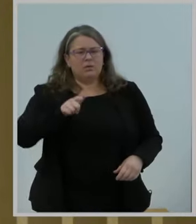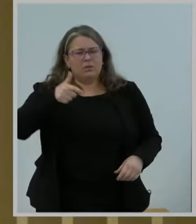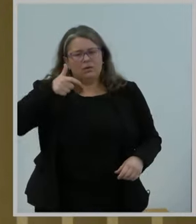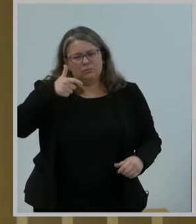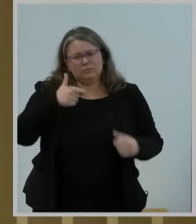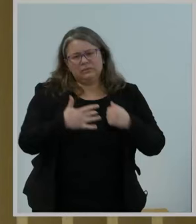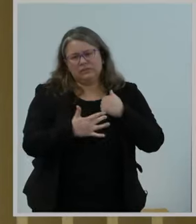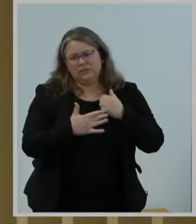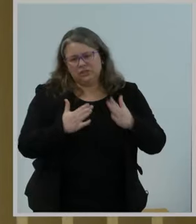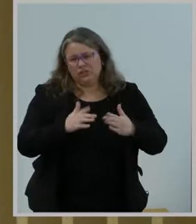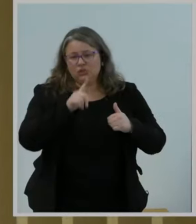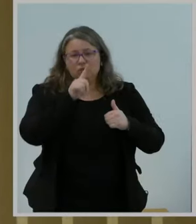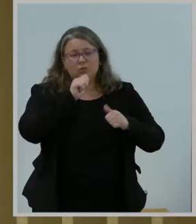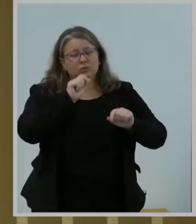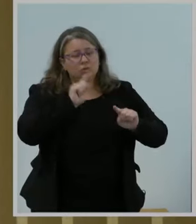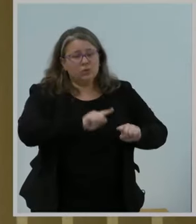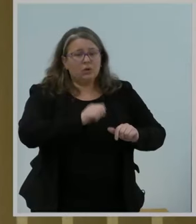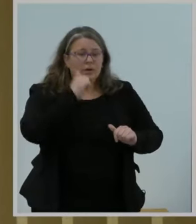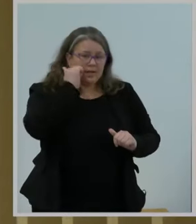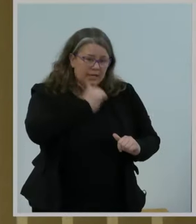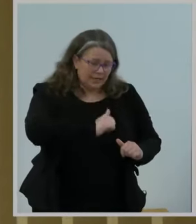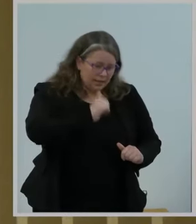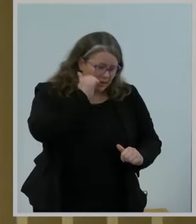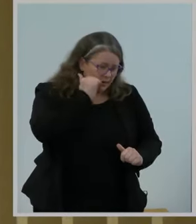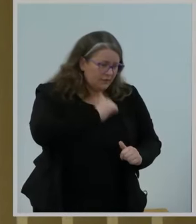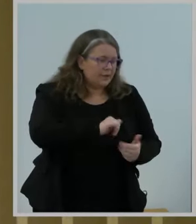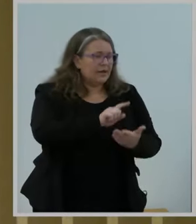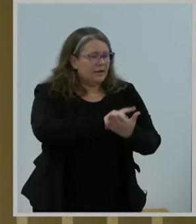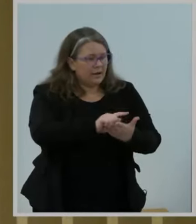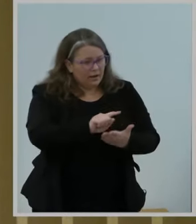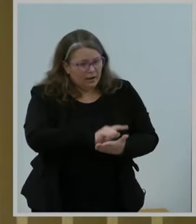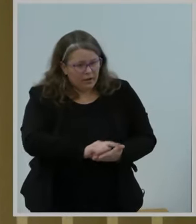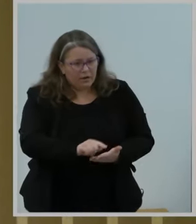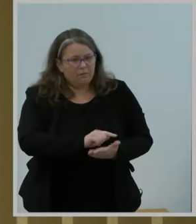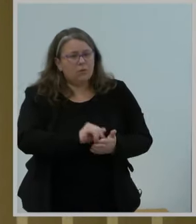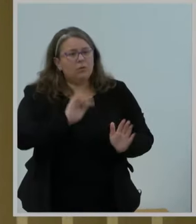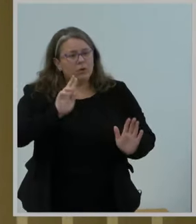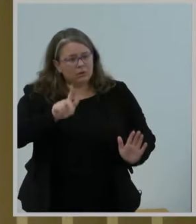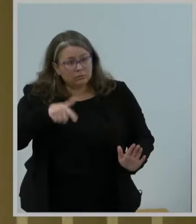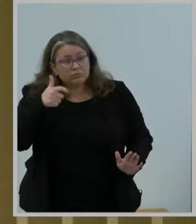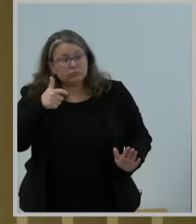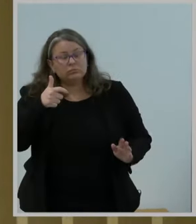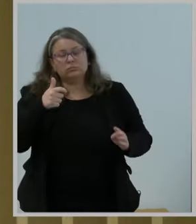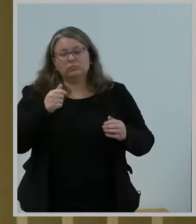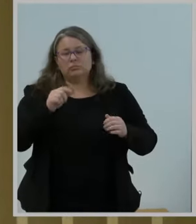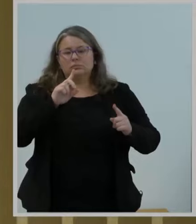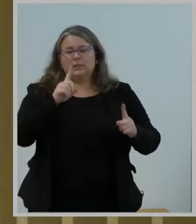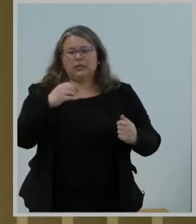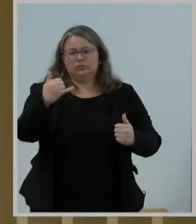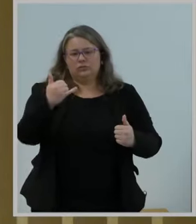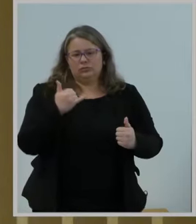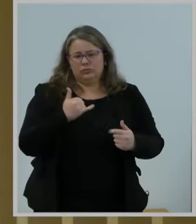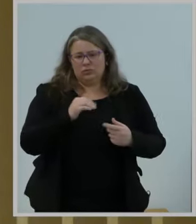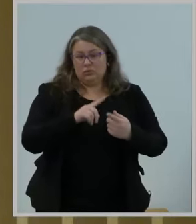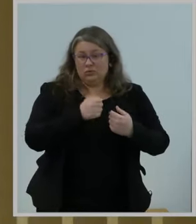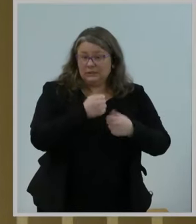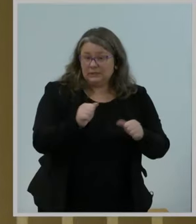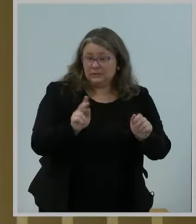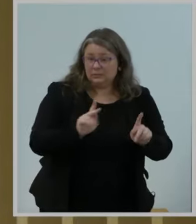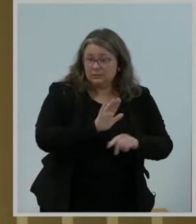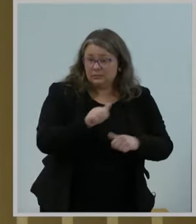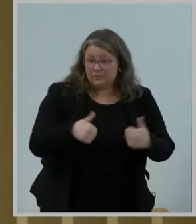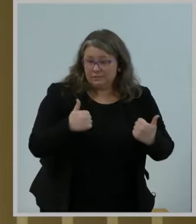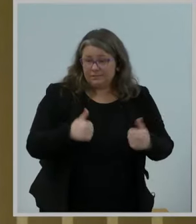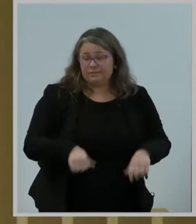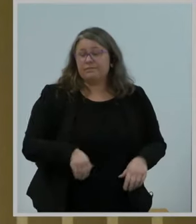week answering calls that save people's lives. But one thing is obvious, many of those